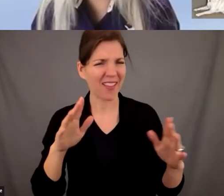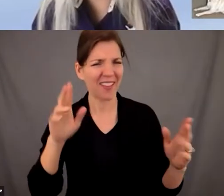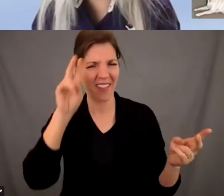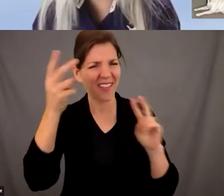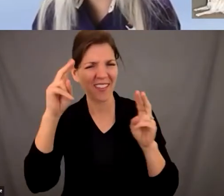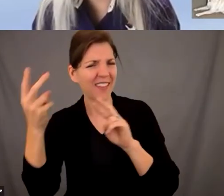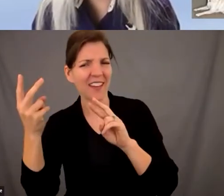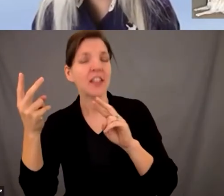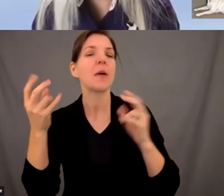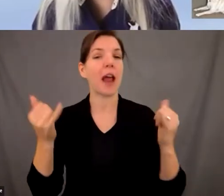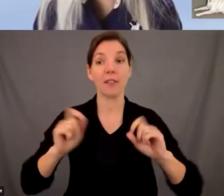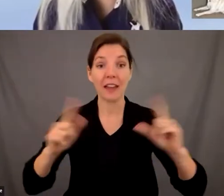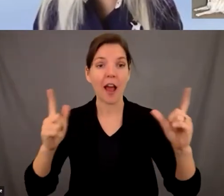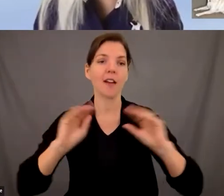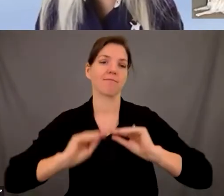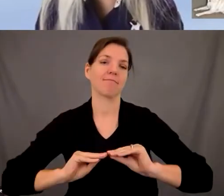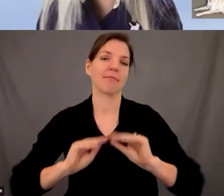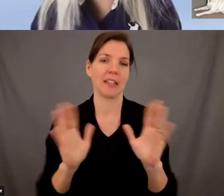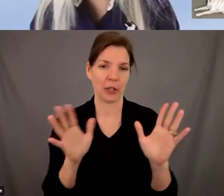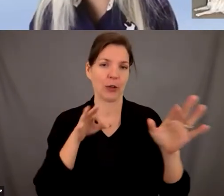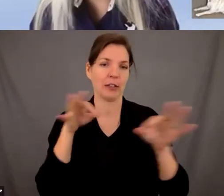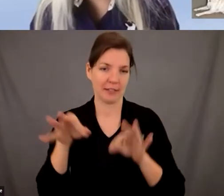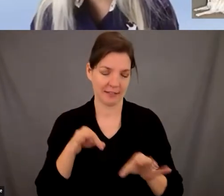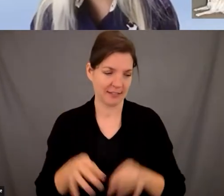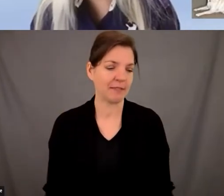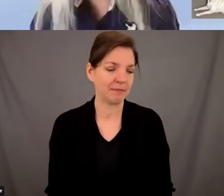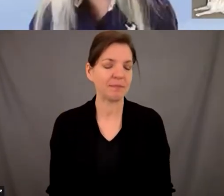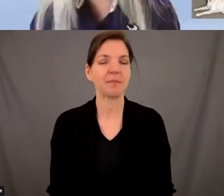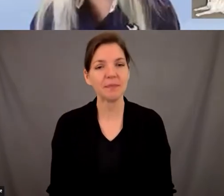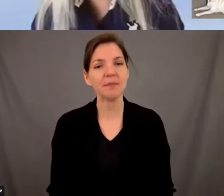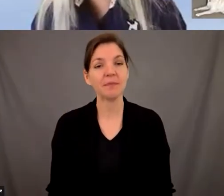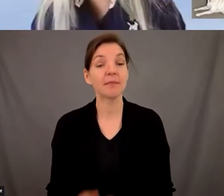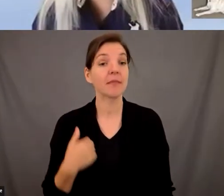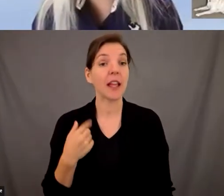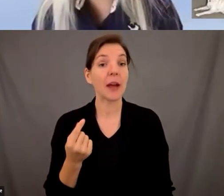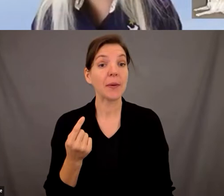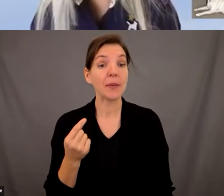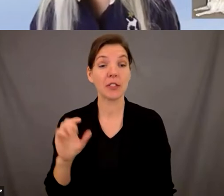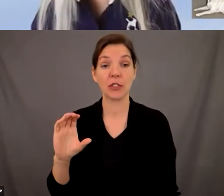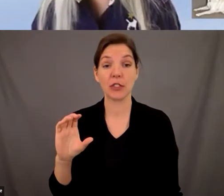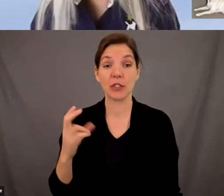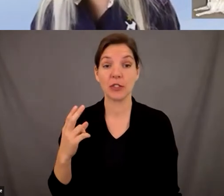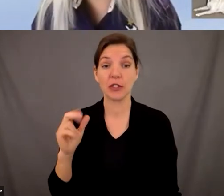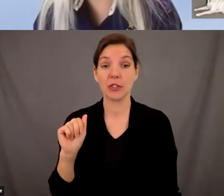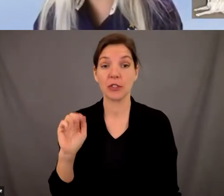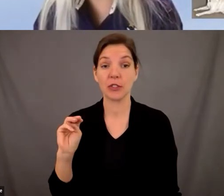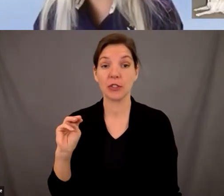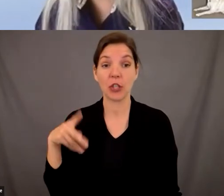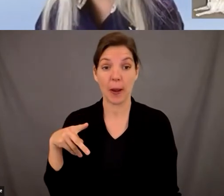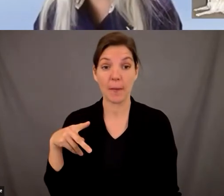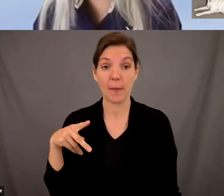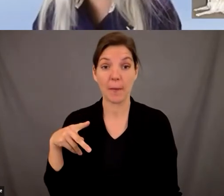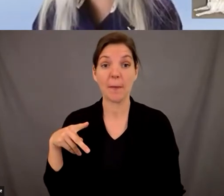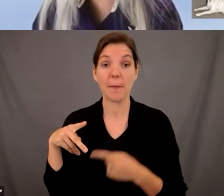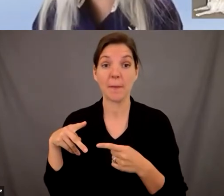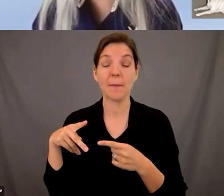in and talk with you about that um one of the things i'd like to do just to tell you a little bit about champ i i think i heard um